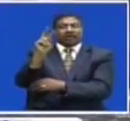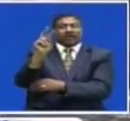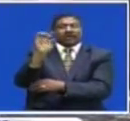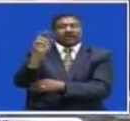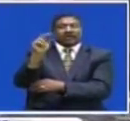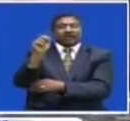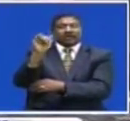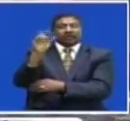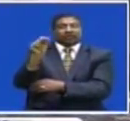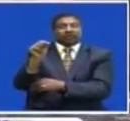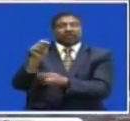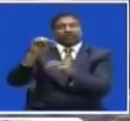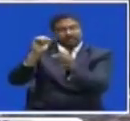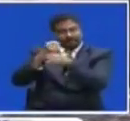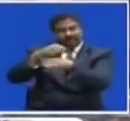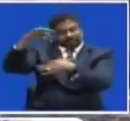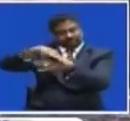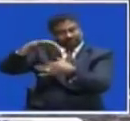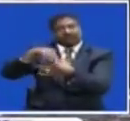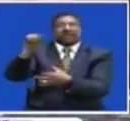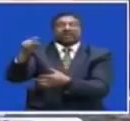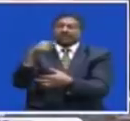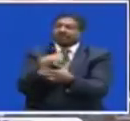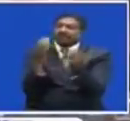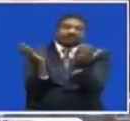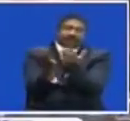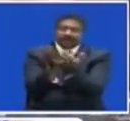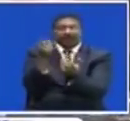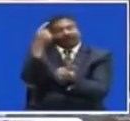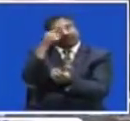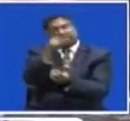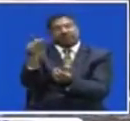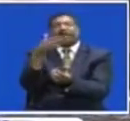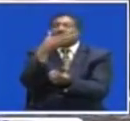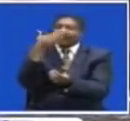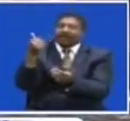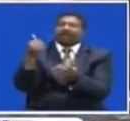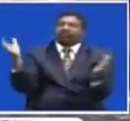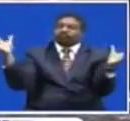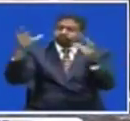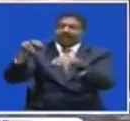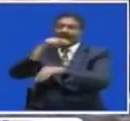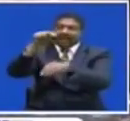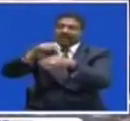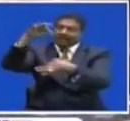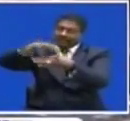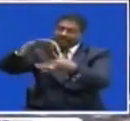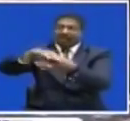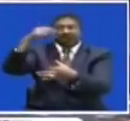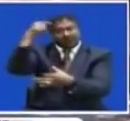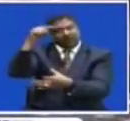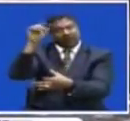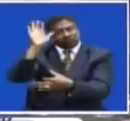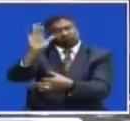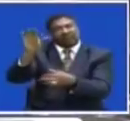So we are making an earnest appeal To all of them To go for national conventions